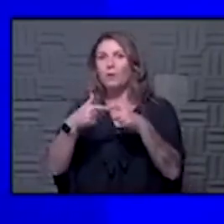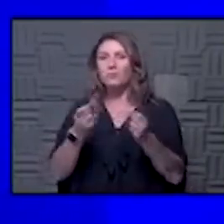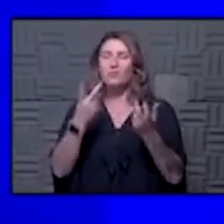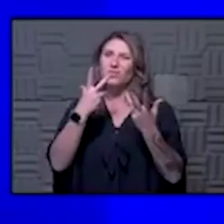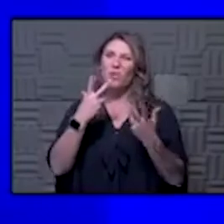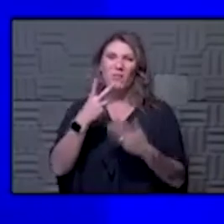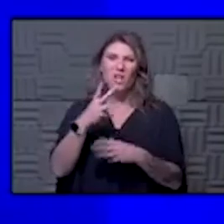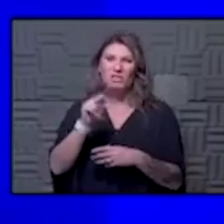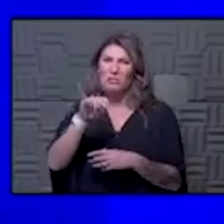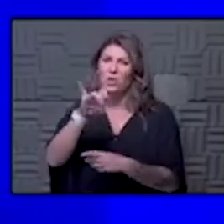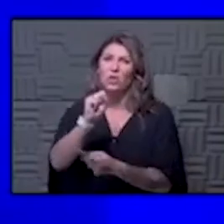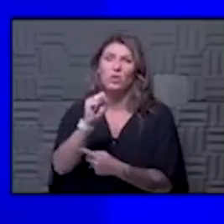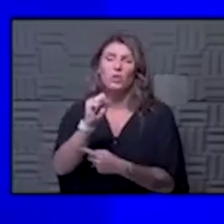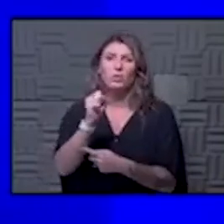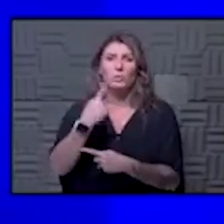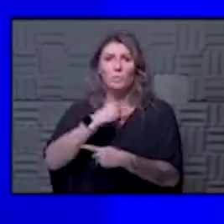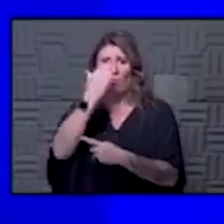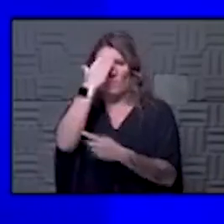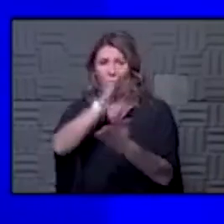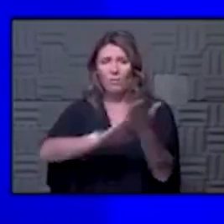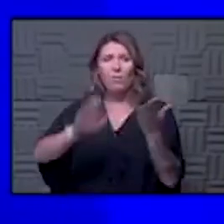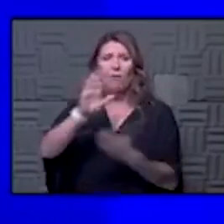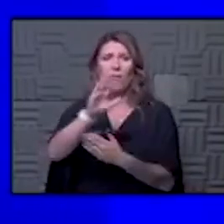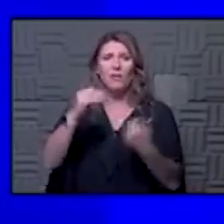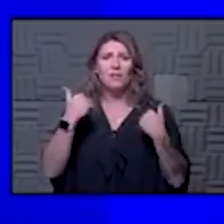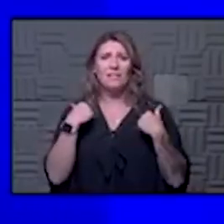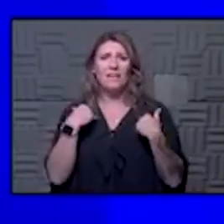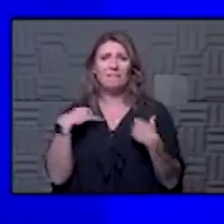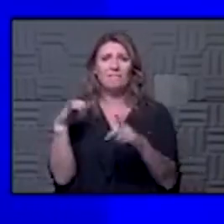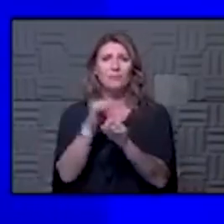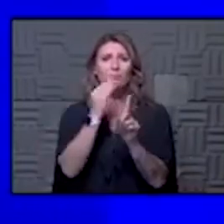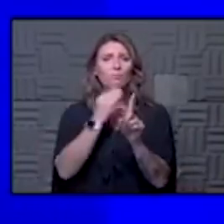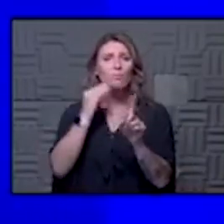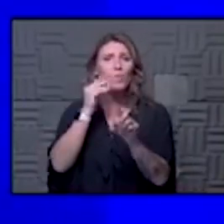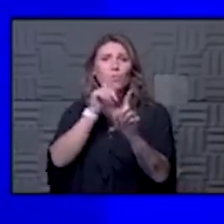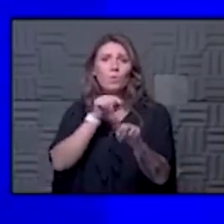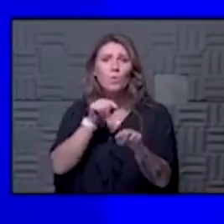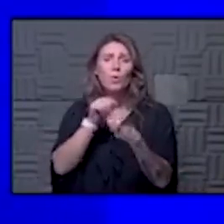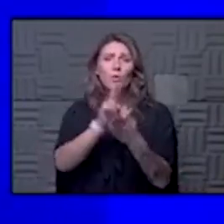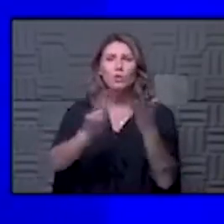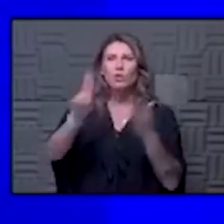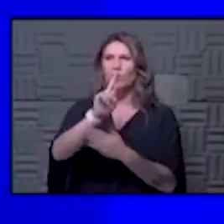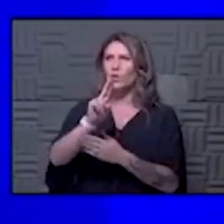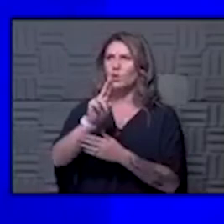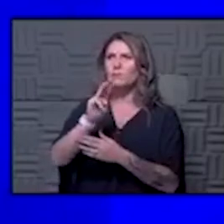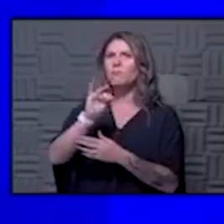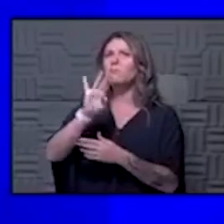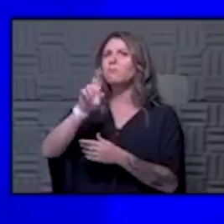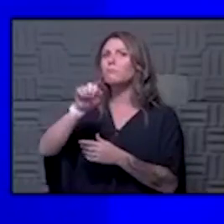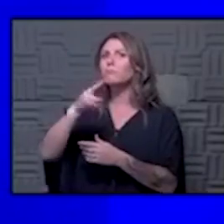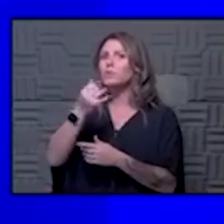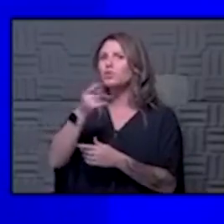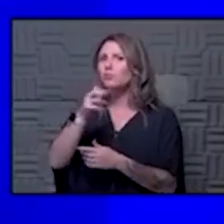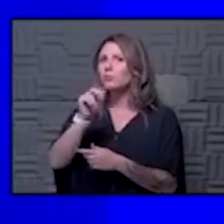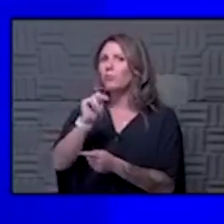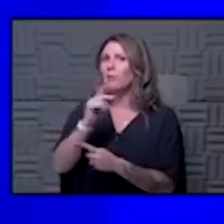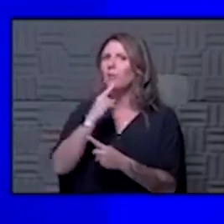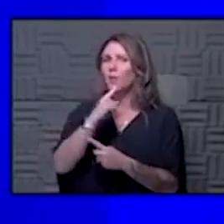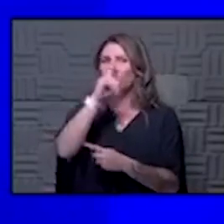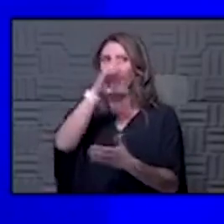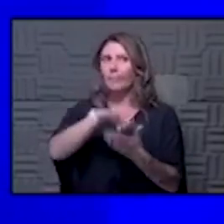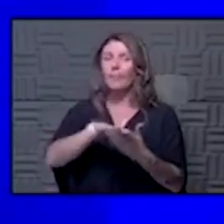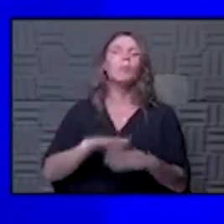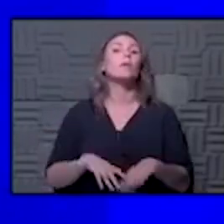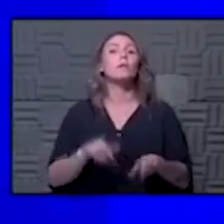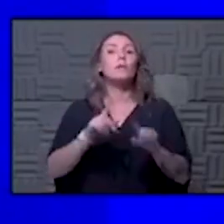we know that a college had a stay-at-home order with the university of michigan i believe so it is currently